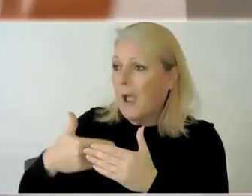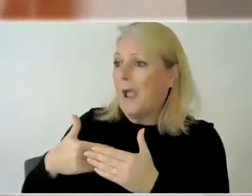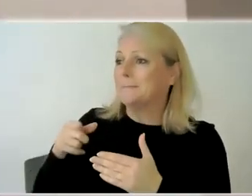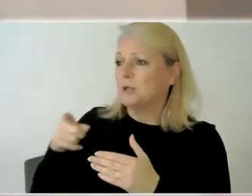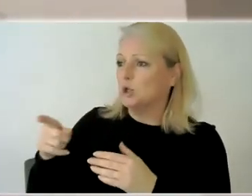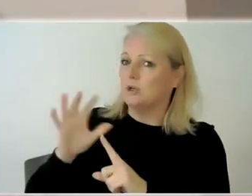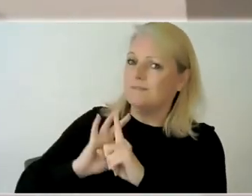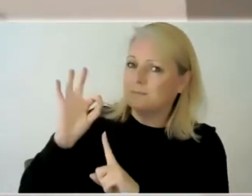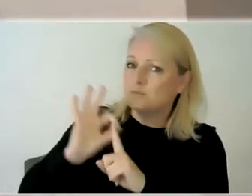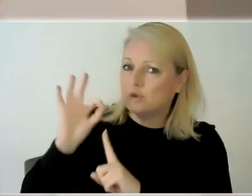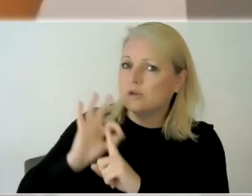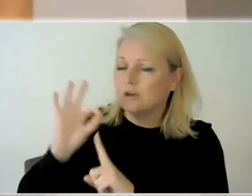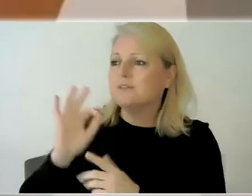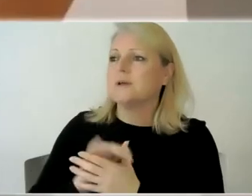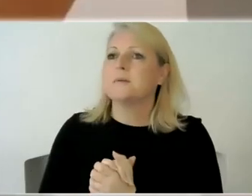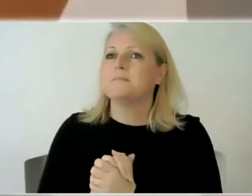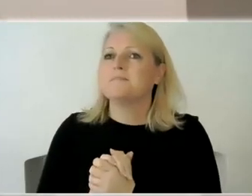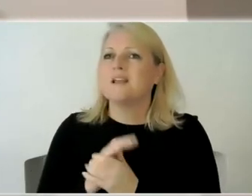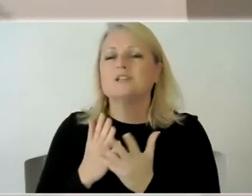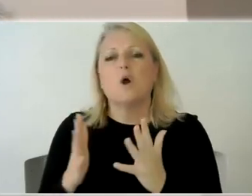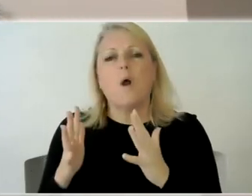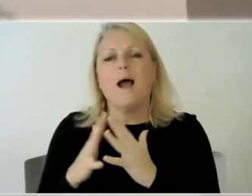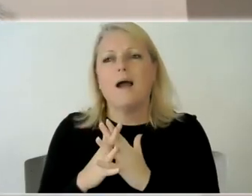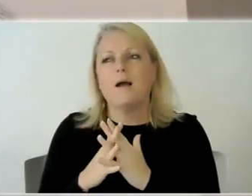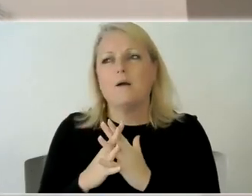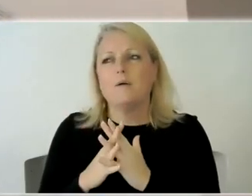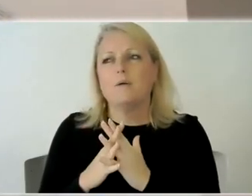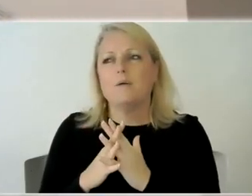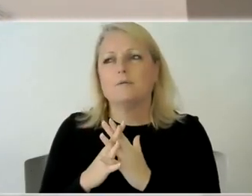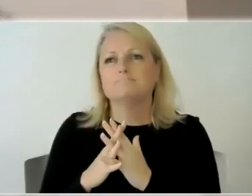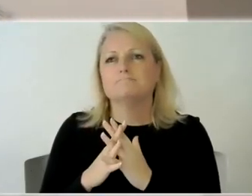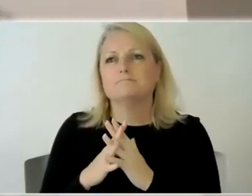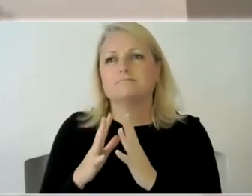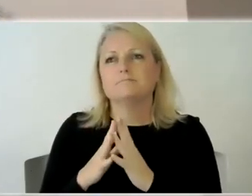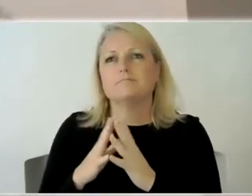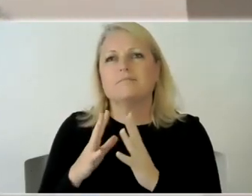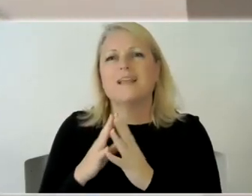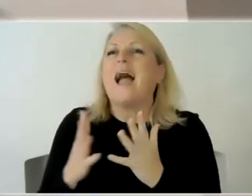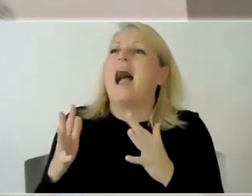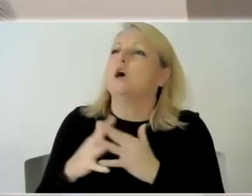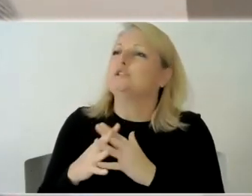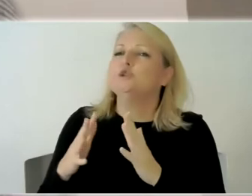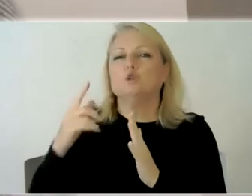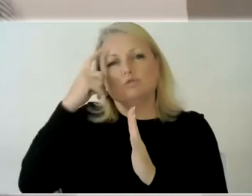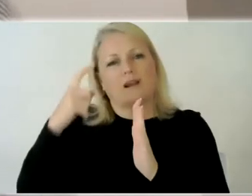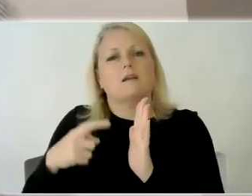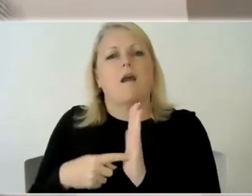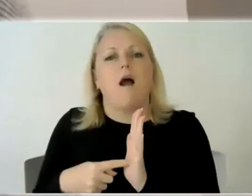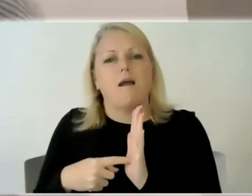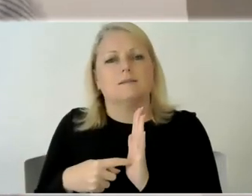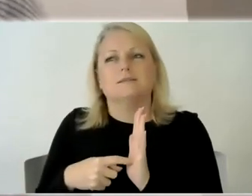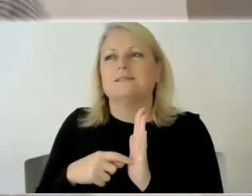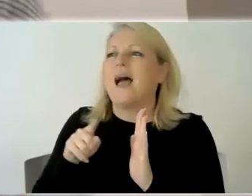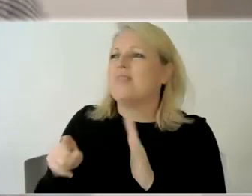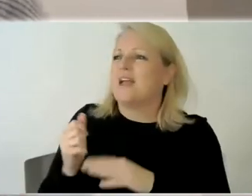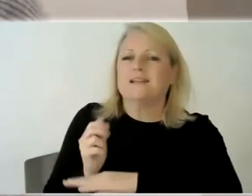how did you get to the point where you can you know notice that um and get over it quite quickly because i think a lot of parents struggle